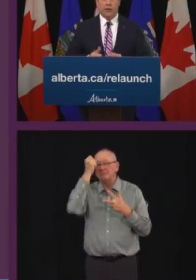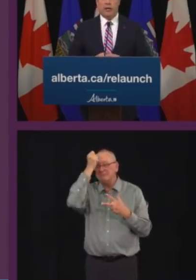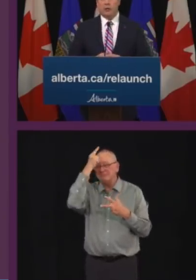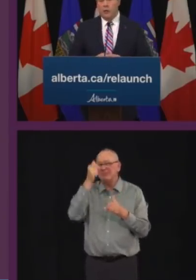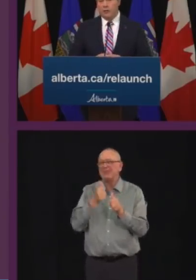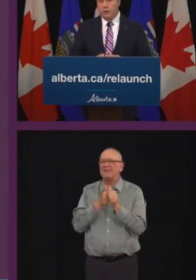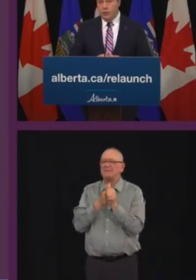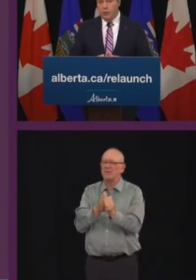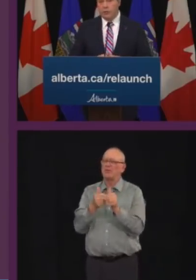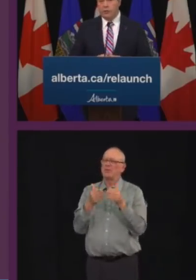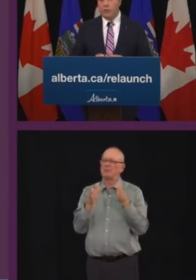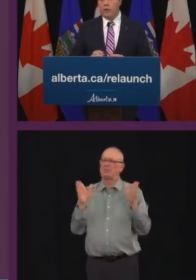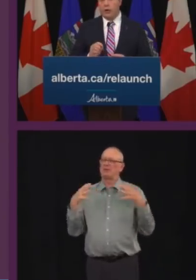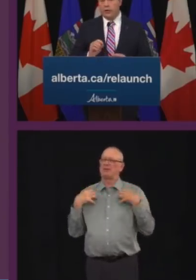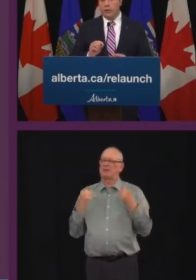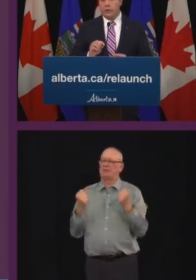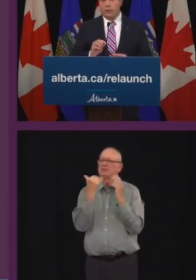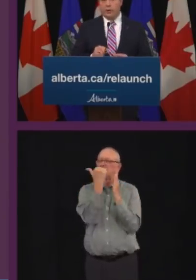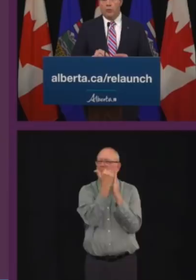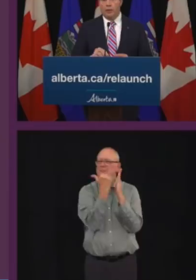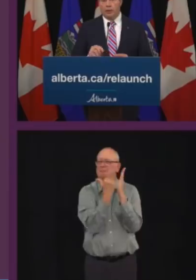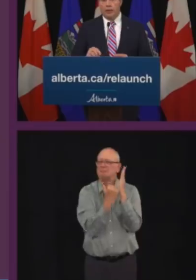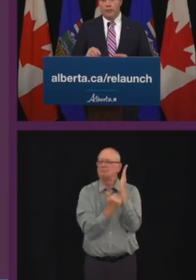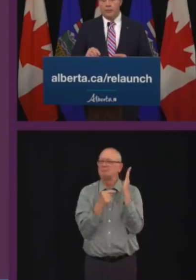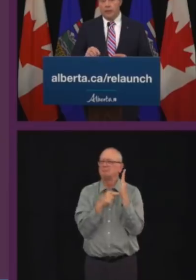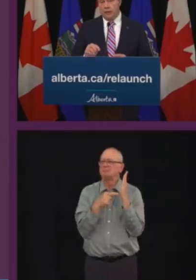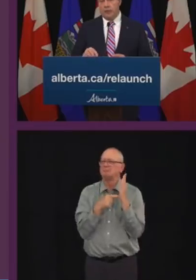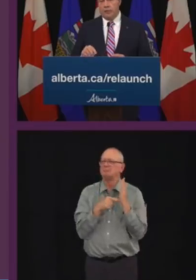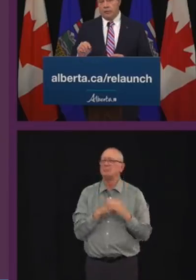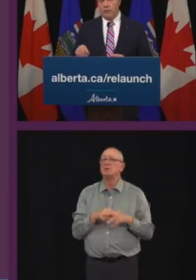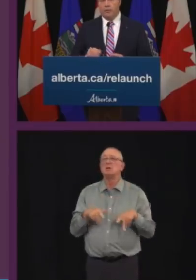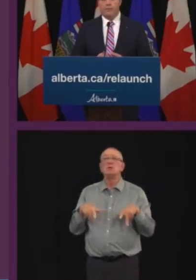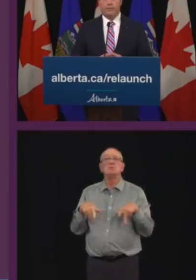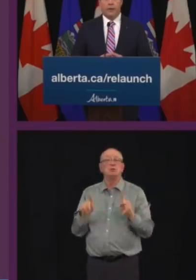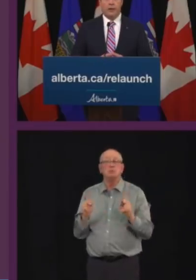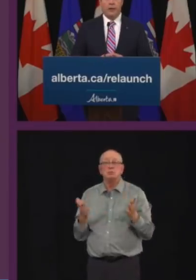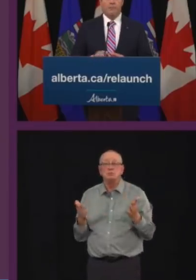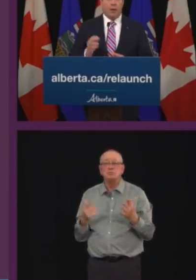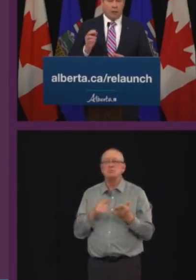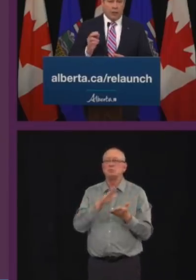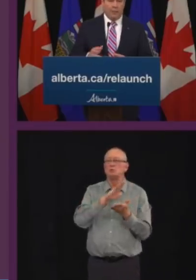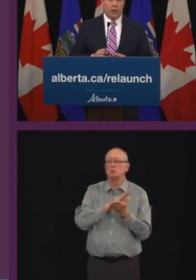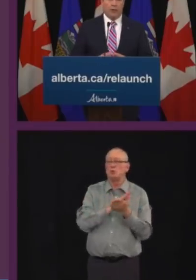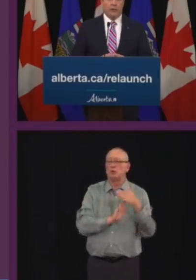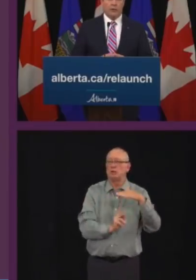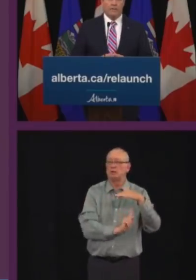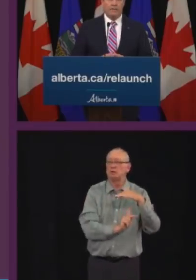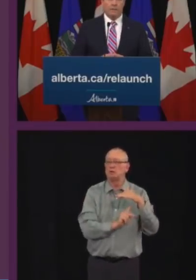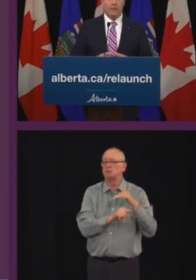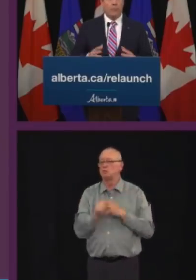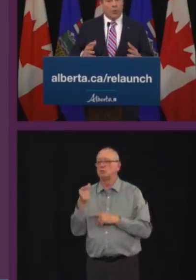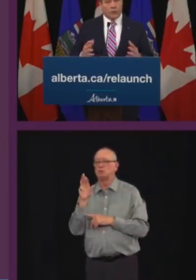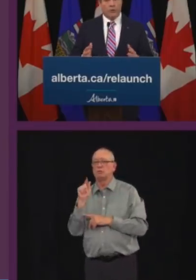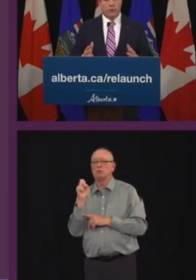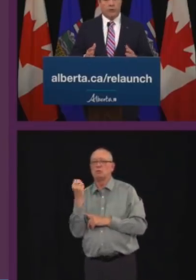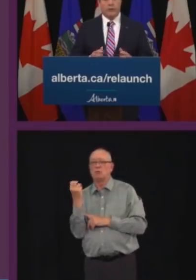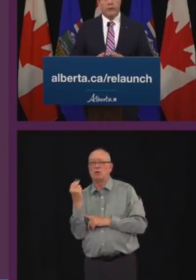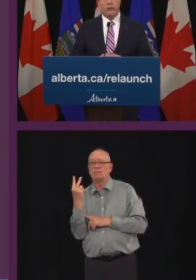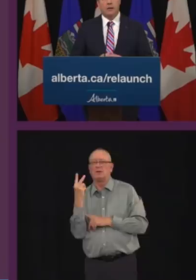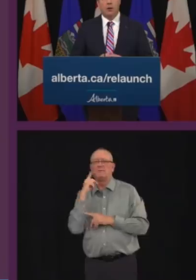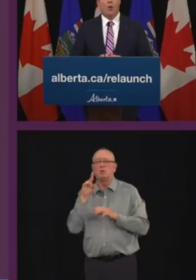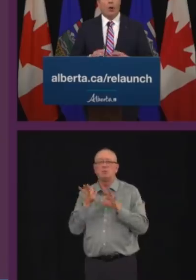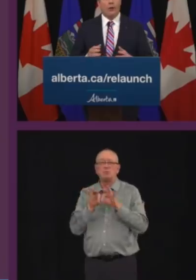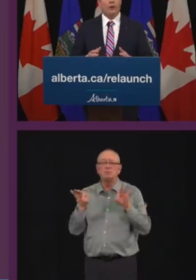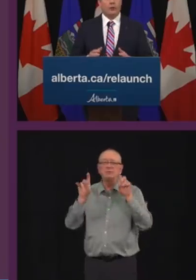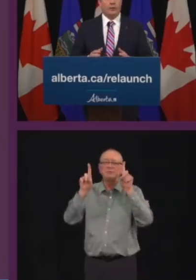First, K-12 schools for requested diploma exams and summer school. Public libraries. More surgeries.